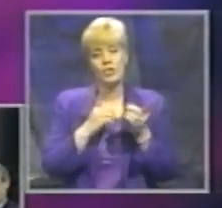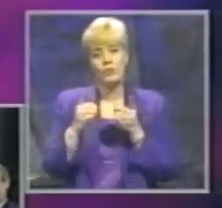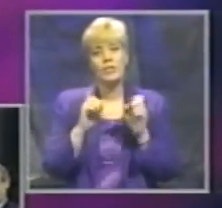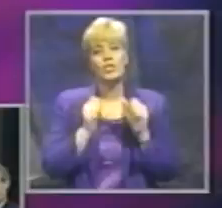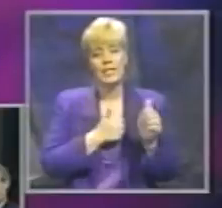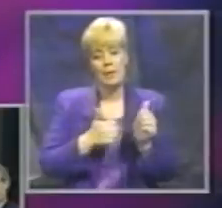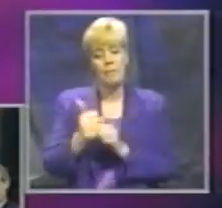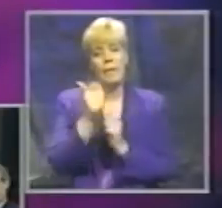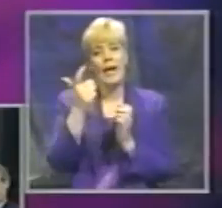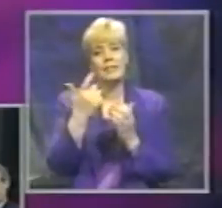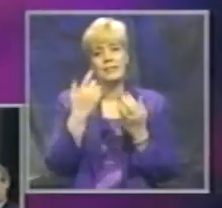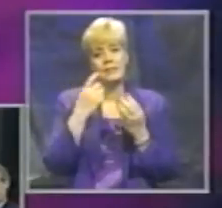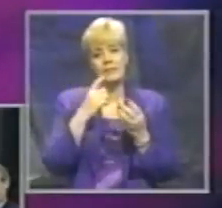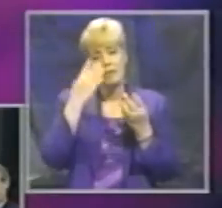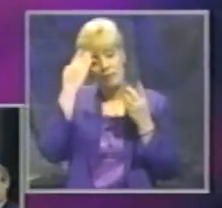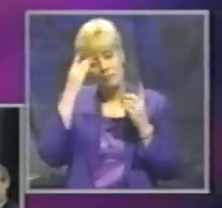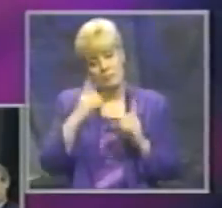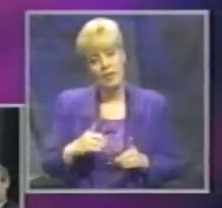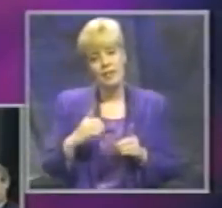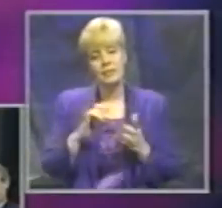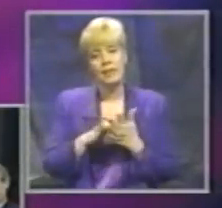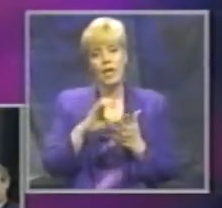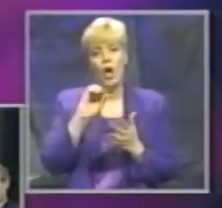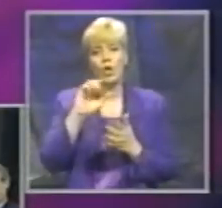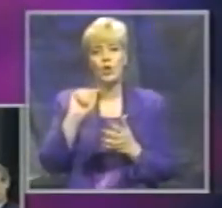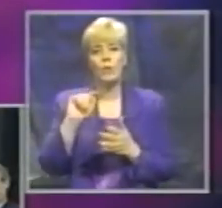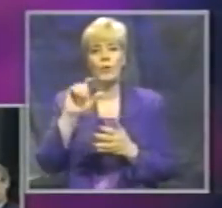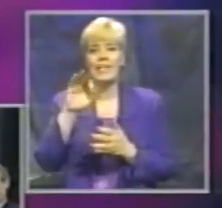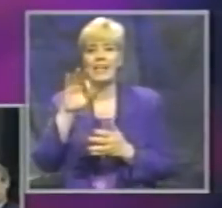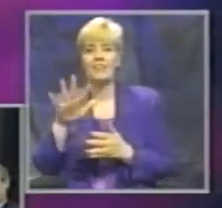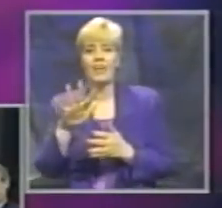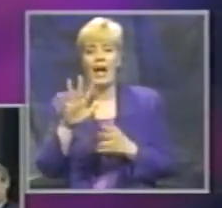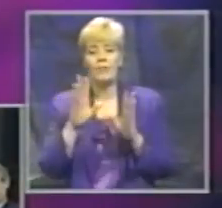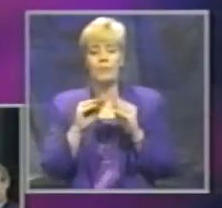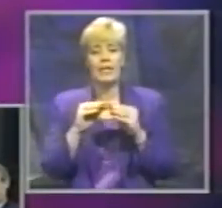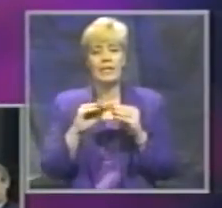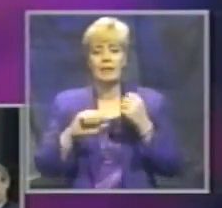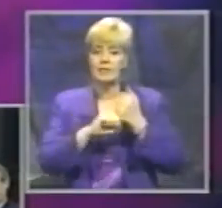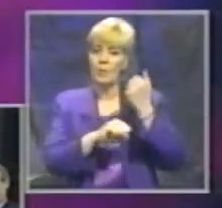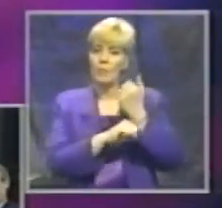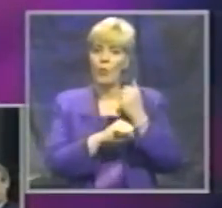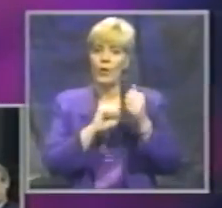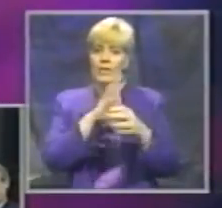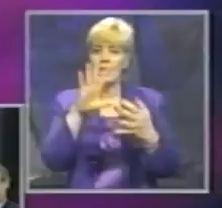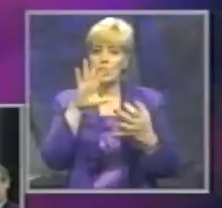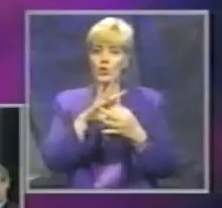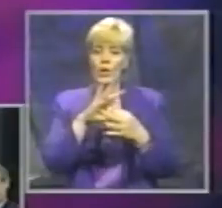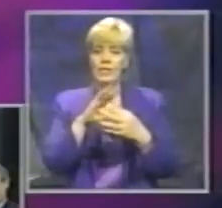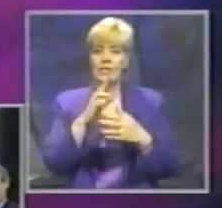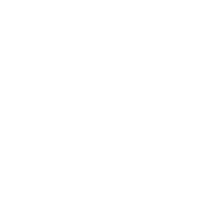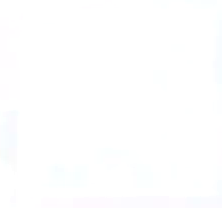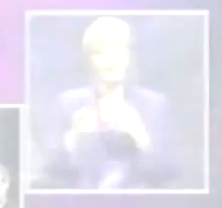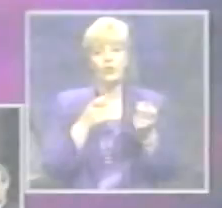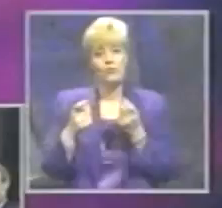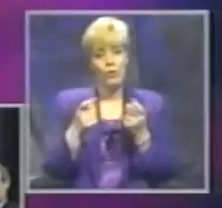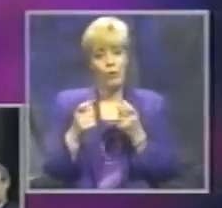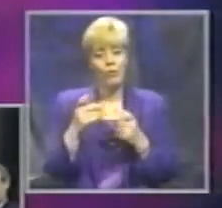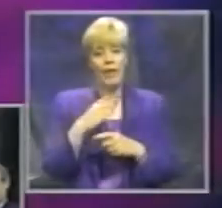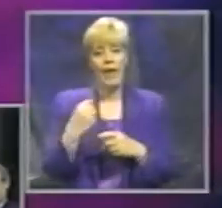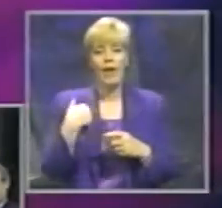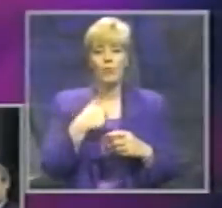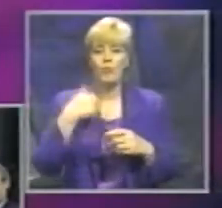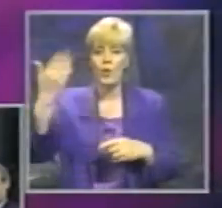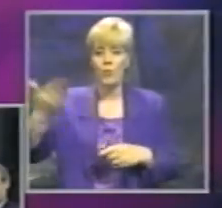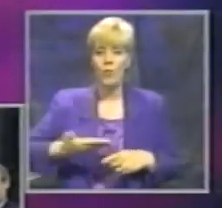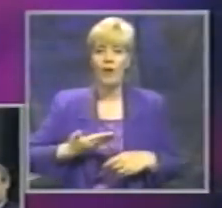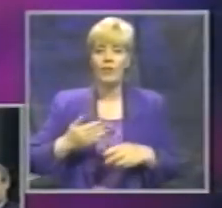resolution at its October 1995 meeting endorsing and joining in the National Safe Communities Program. We welcome